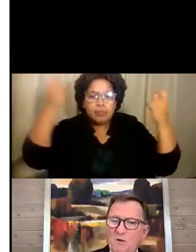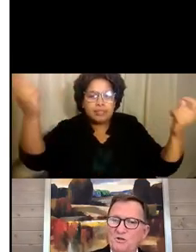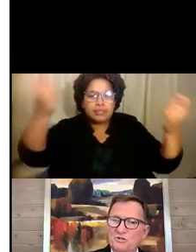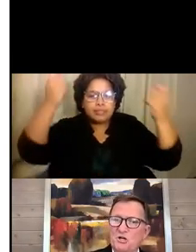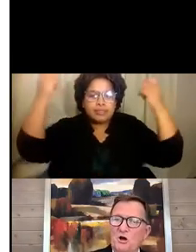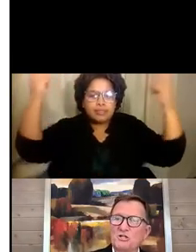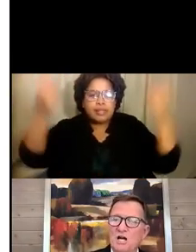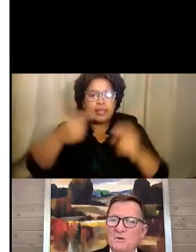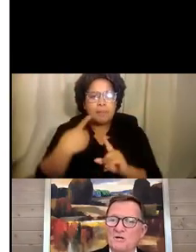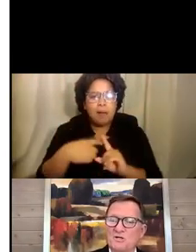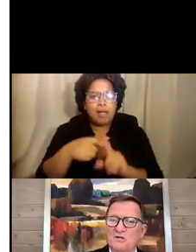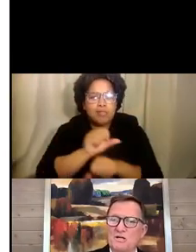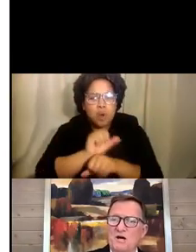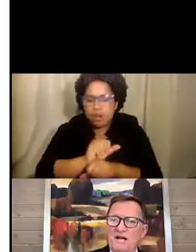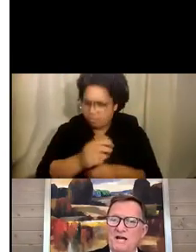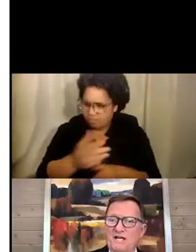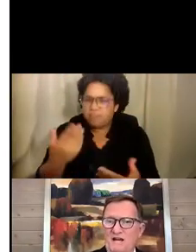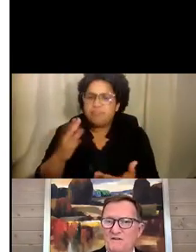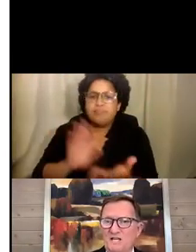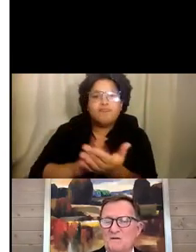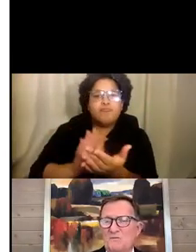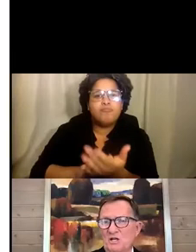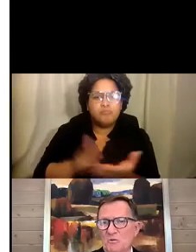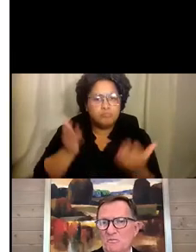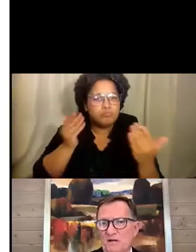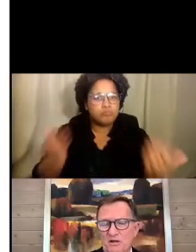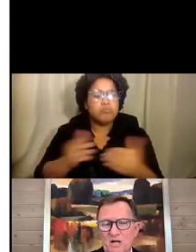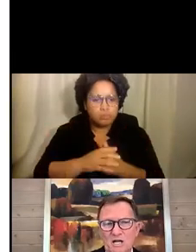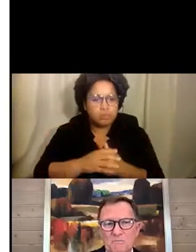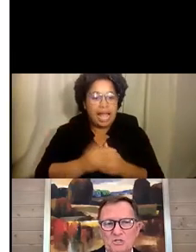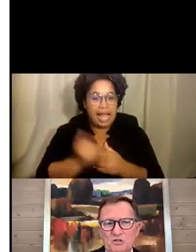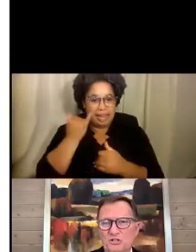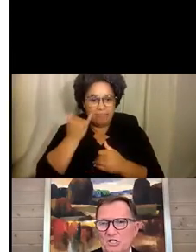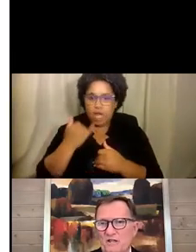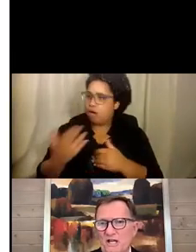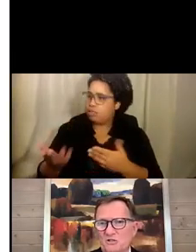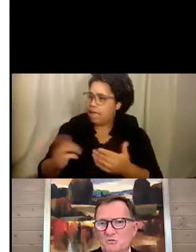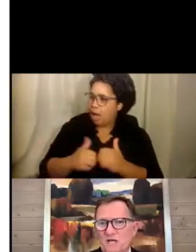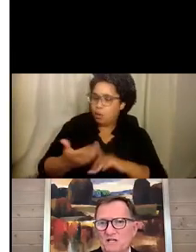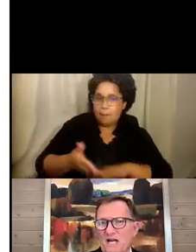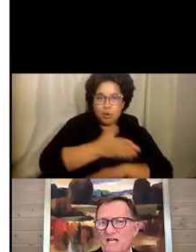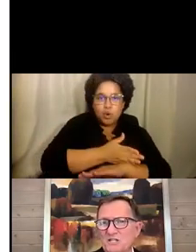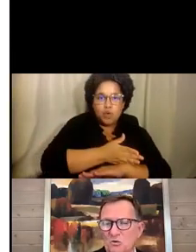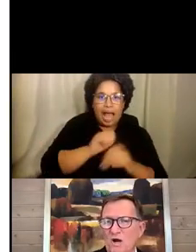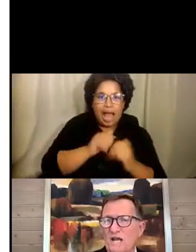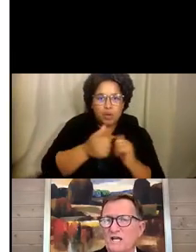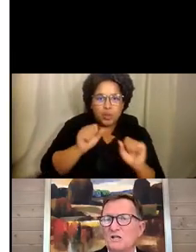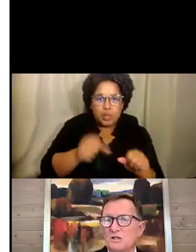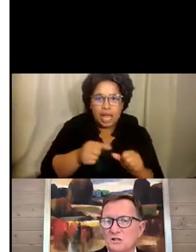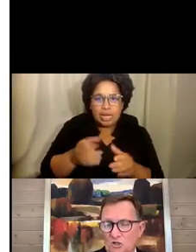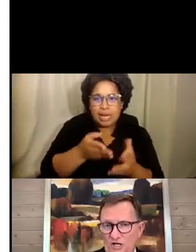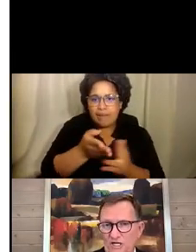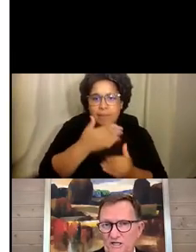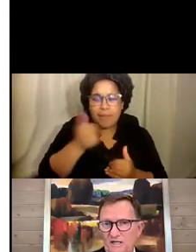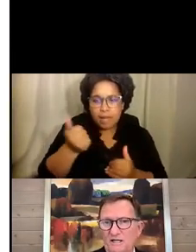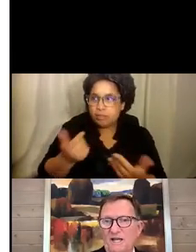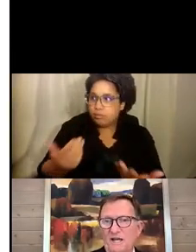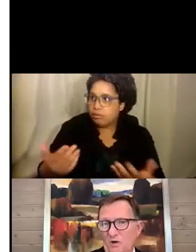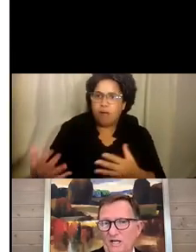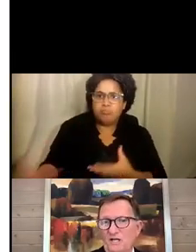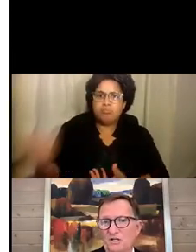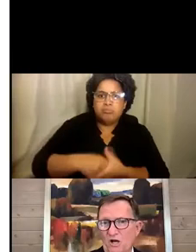And when there's a coaching opportunity about how to navigate something a little bit better, be sure to share that too because that is, in a way, learning